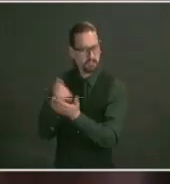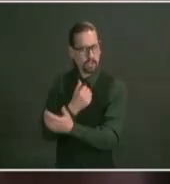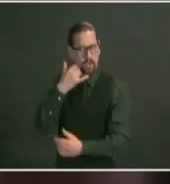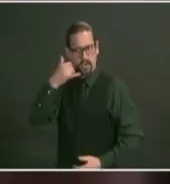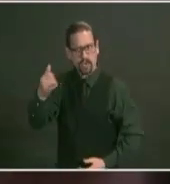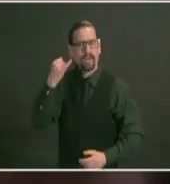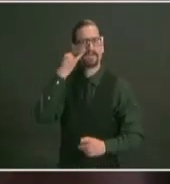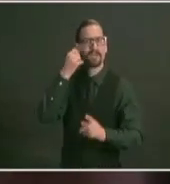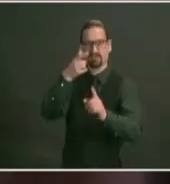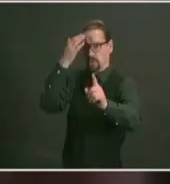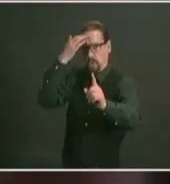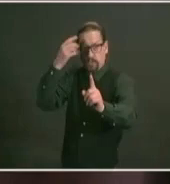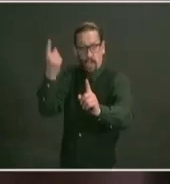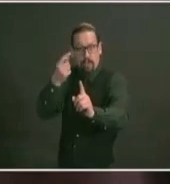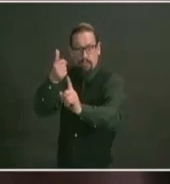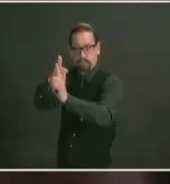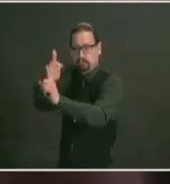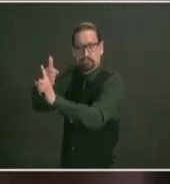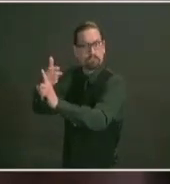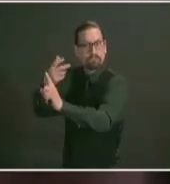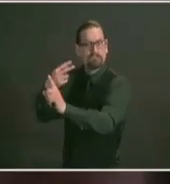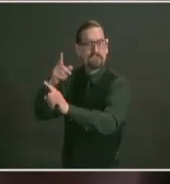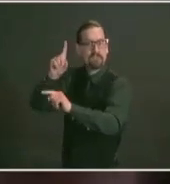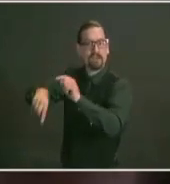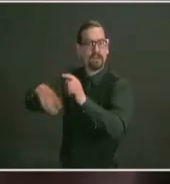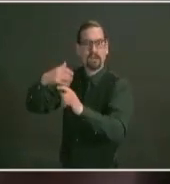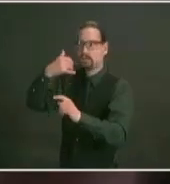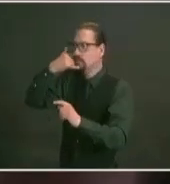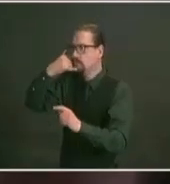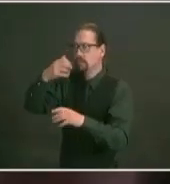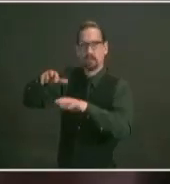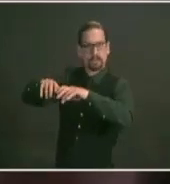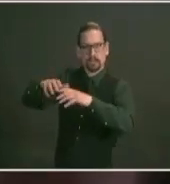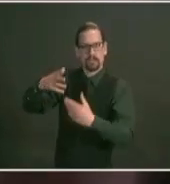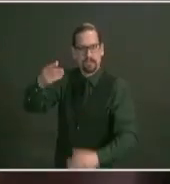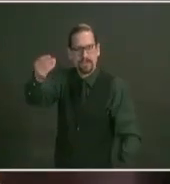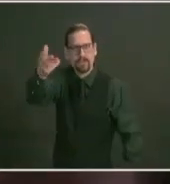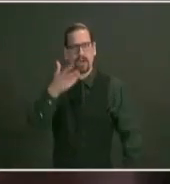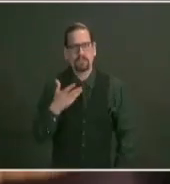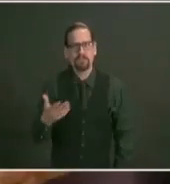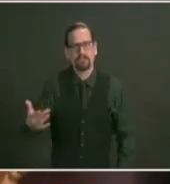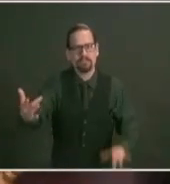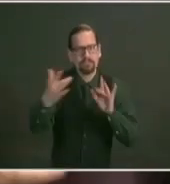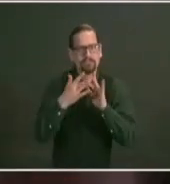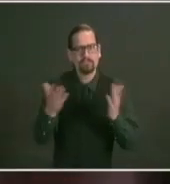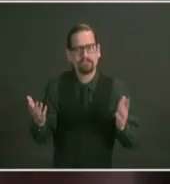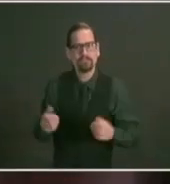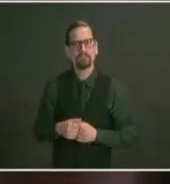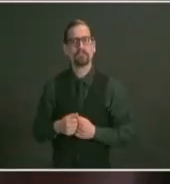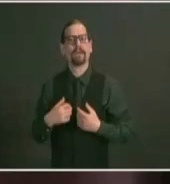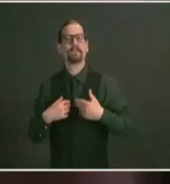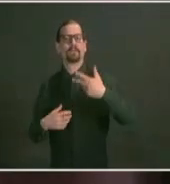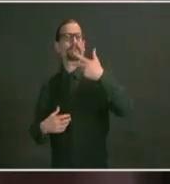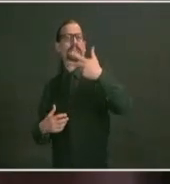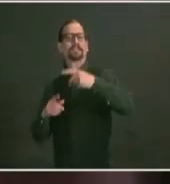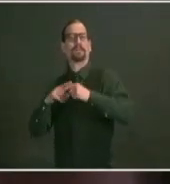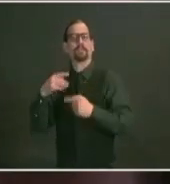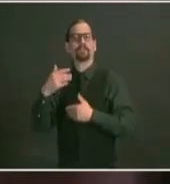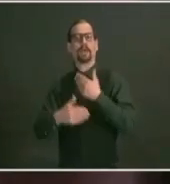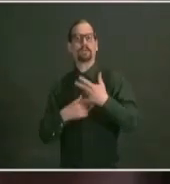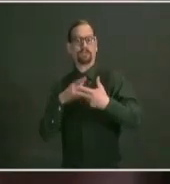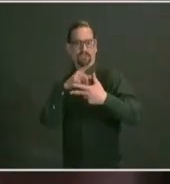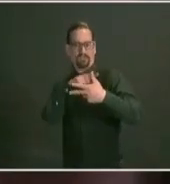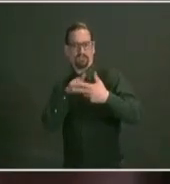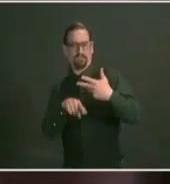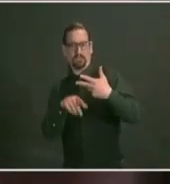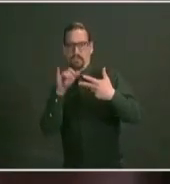have now finalized the process to have the companies that are preparing to go out and